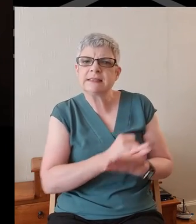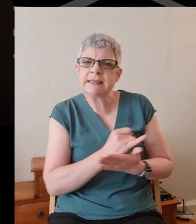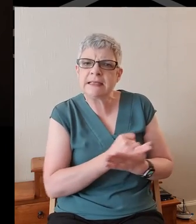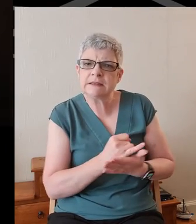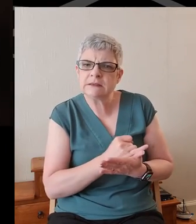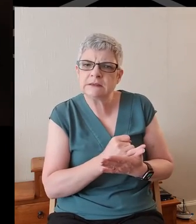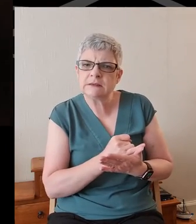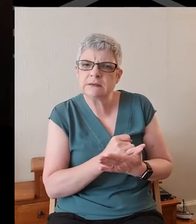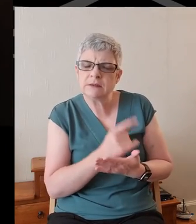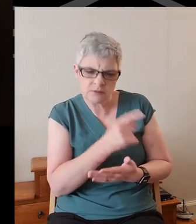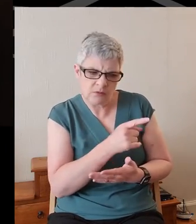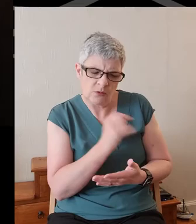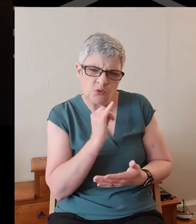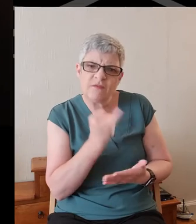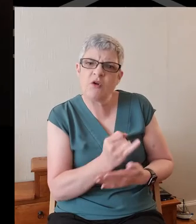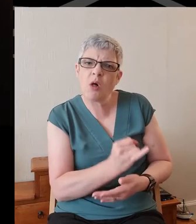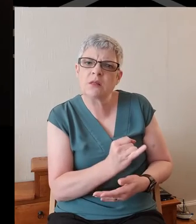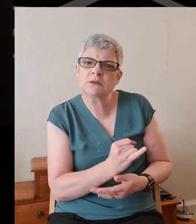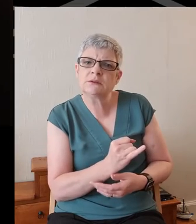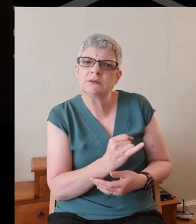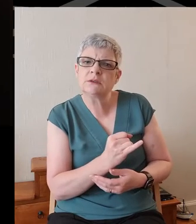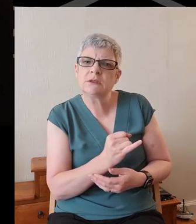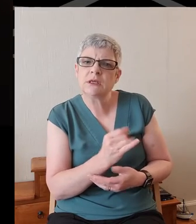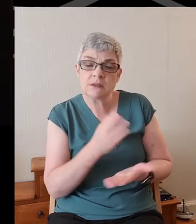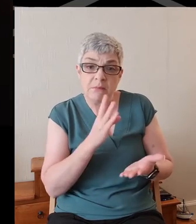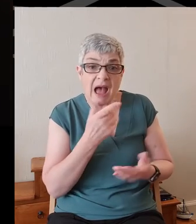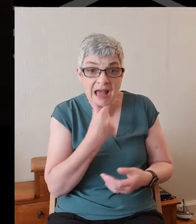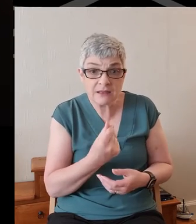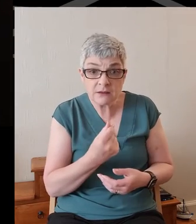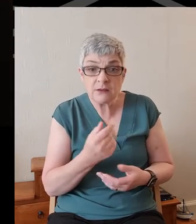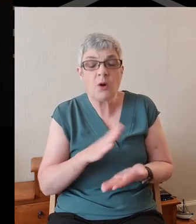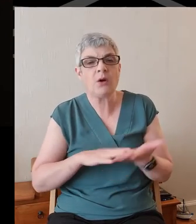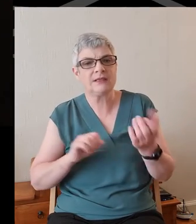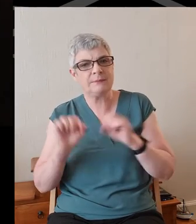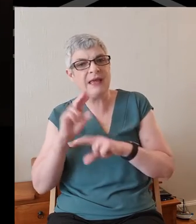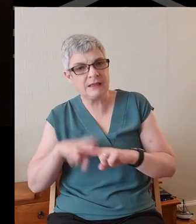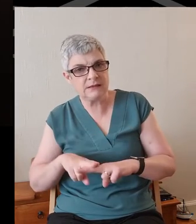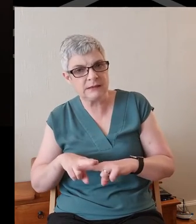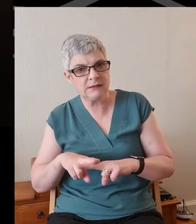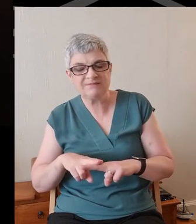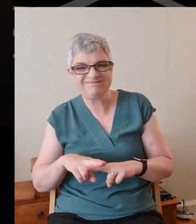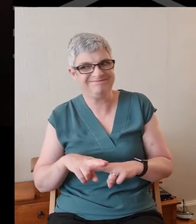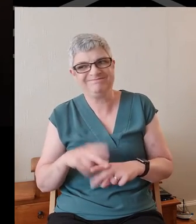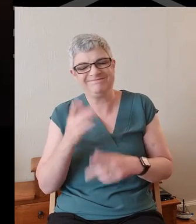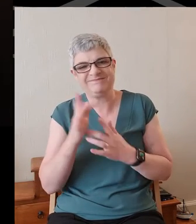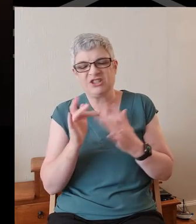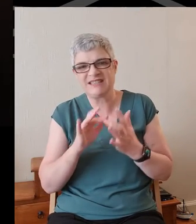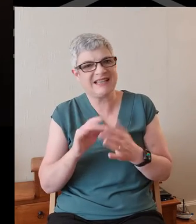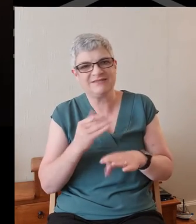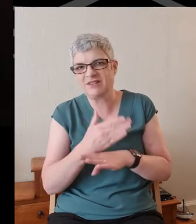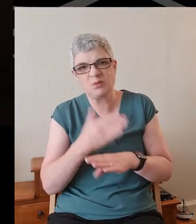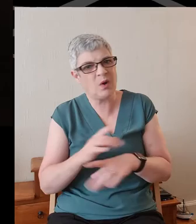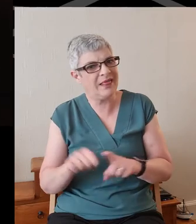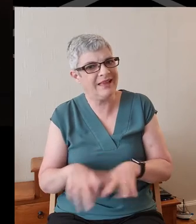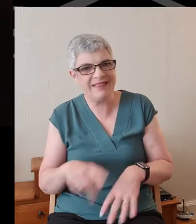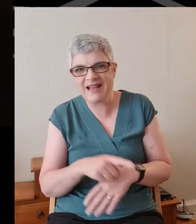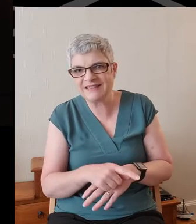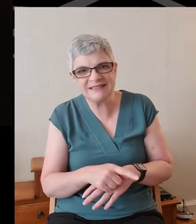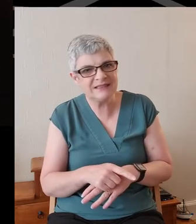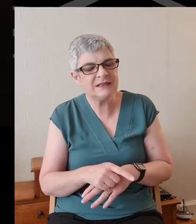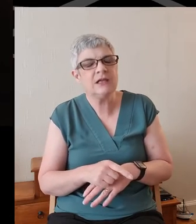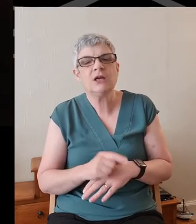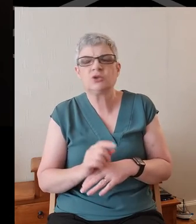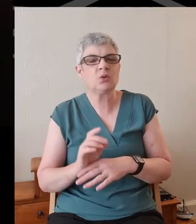the man's sin or is it his parents' sin? And Jesus says, doesn't it work like that? And so there's not